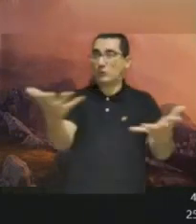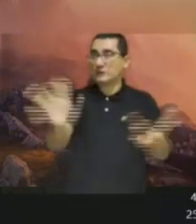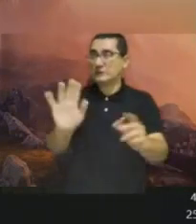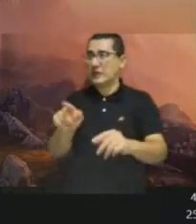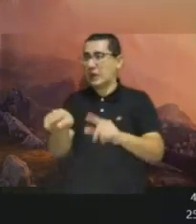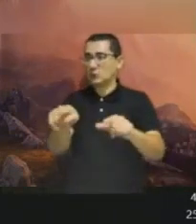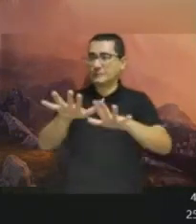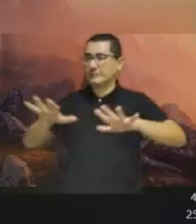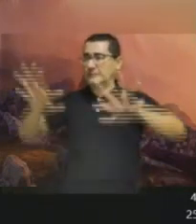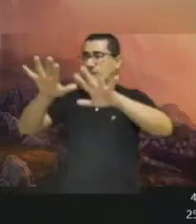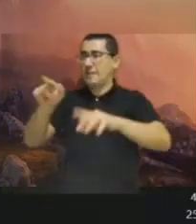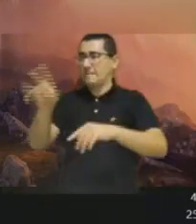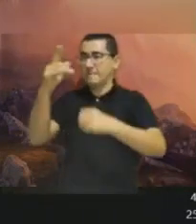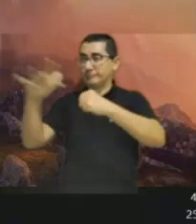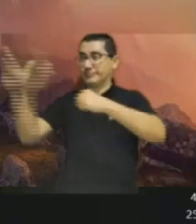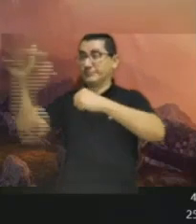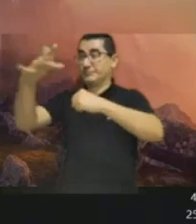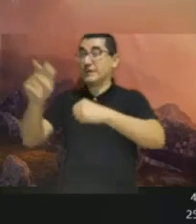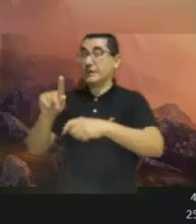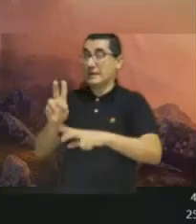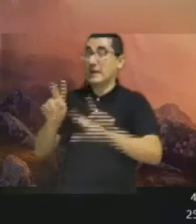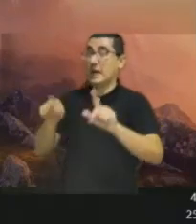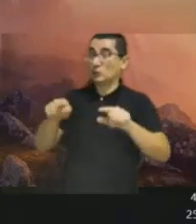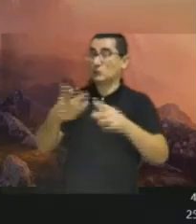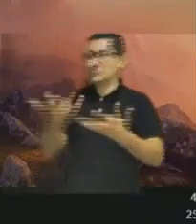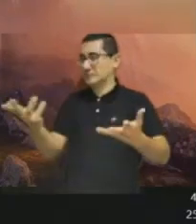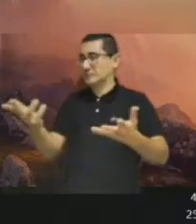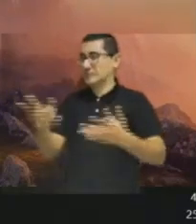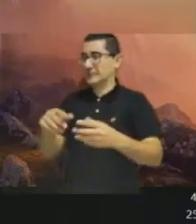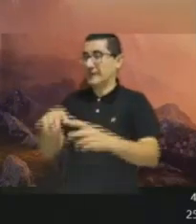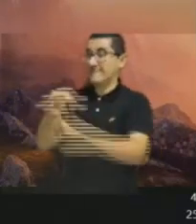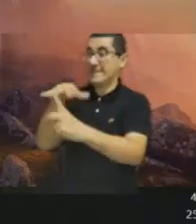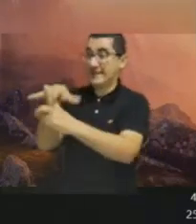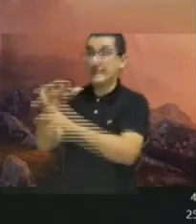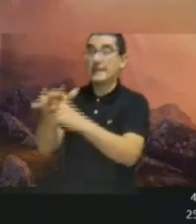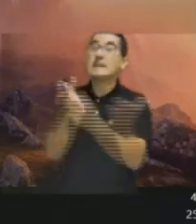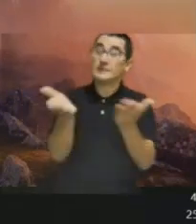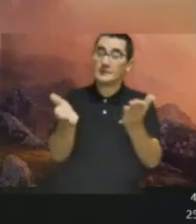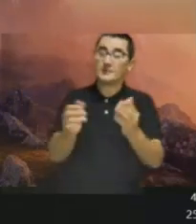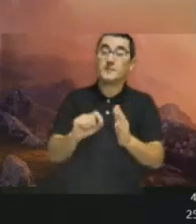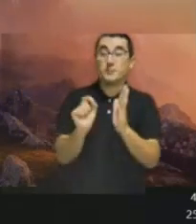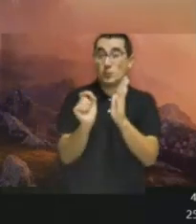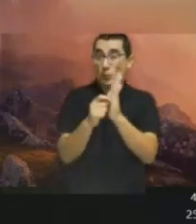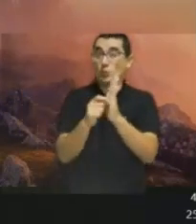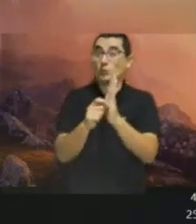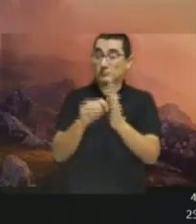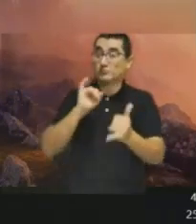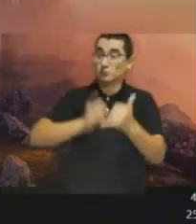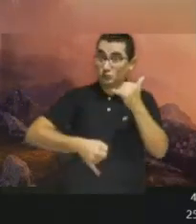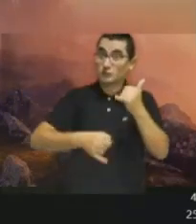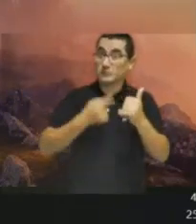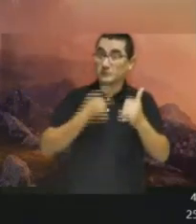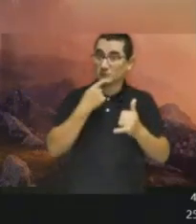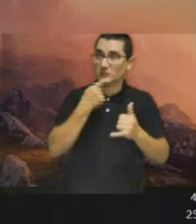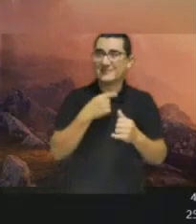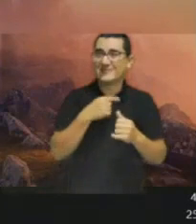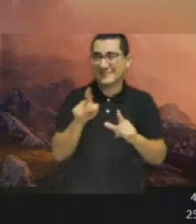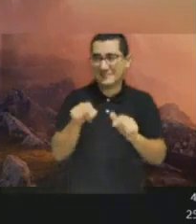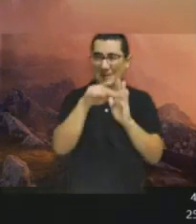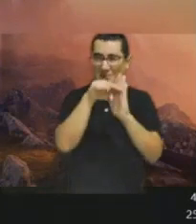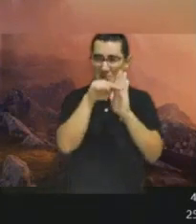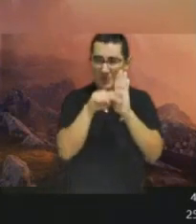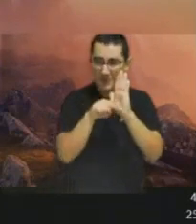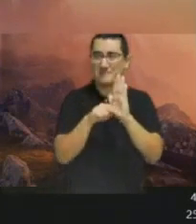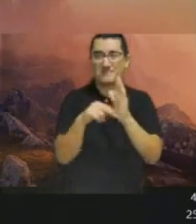missions that are needed to provide the service and a last point that has been mentioned from the spectrum